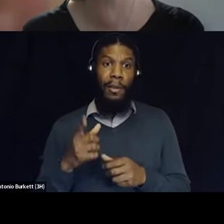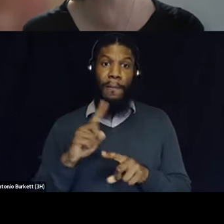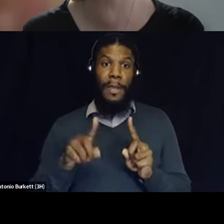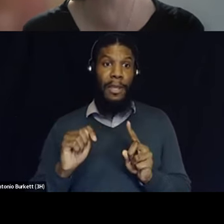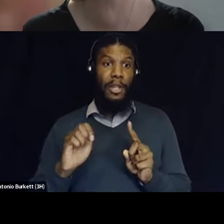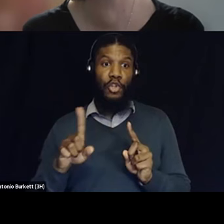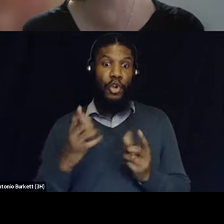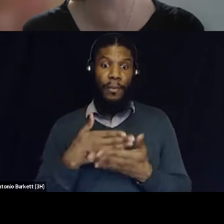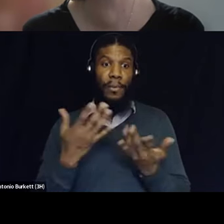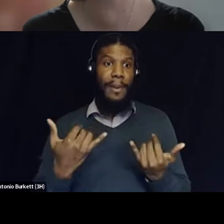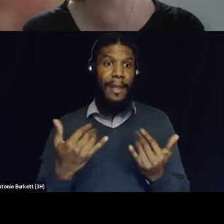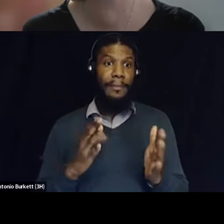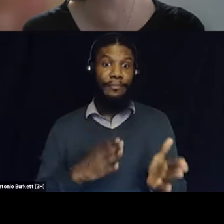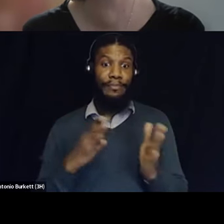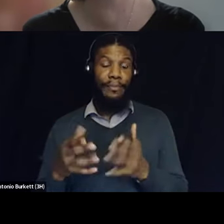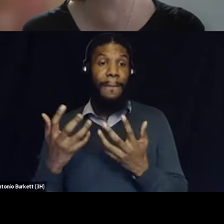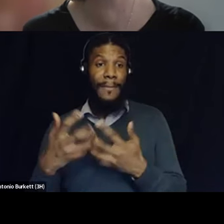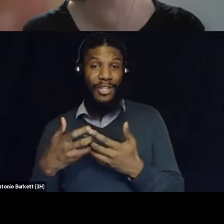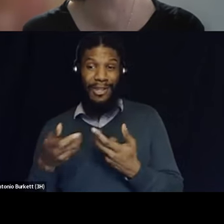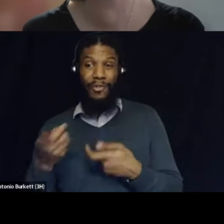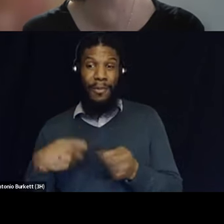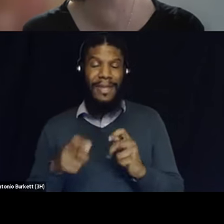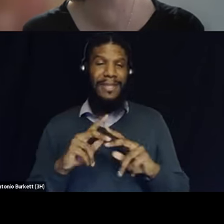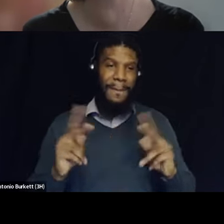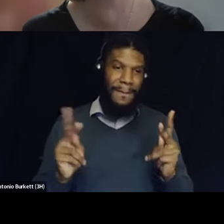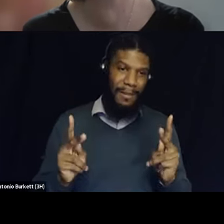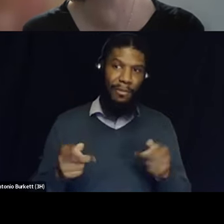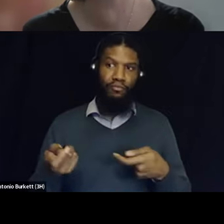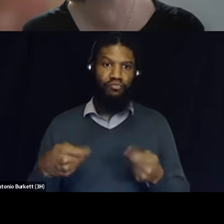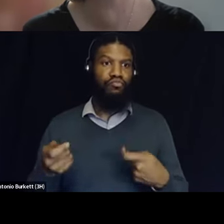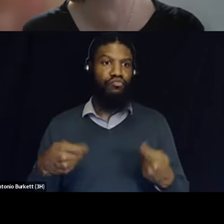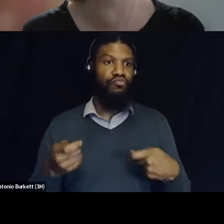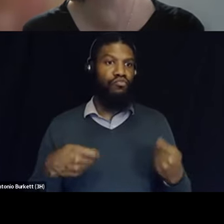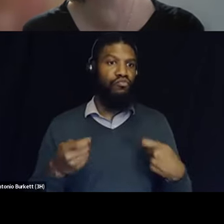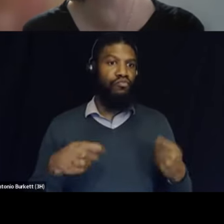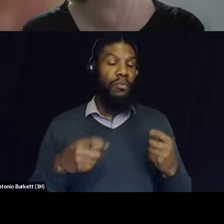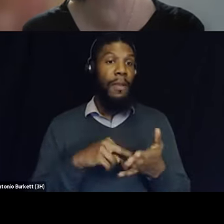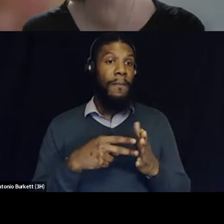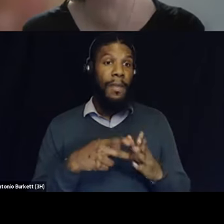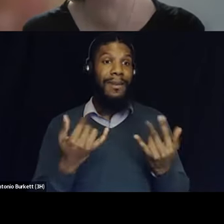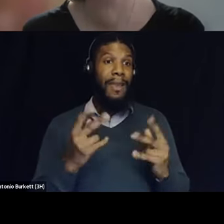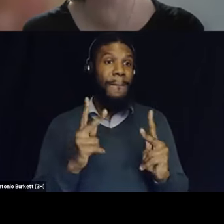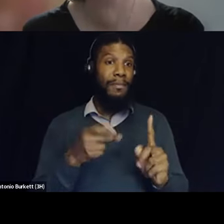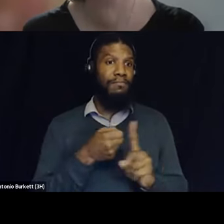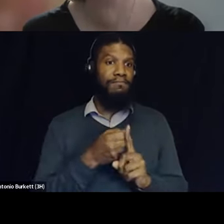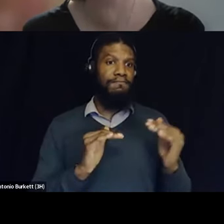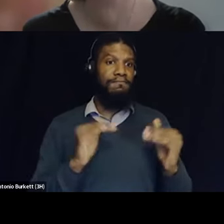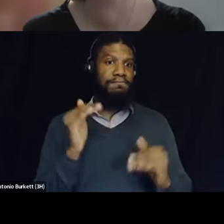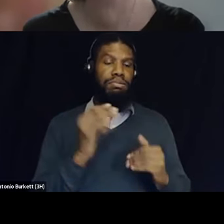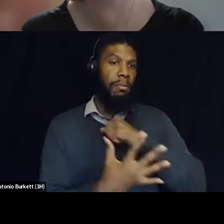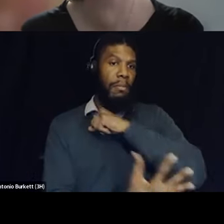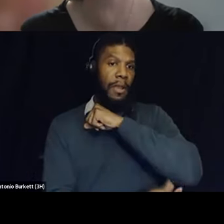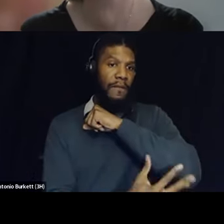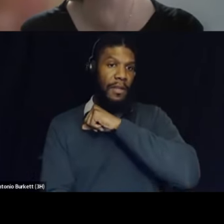replacing people and it's widening the gap of poverty and when we think about poverty being the root cause